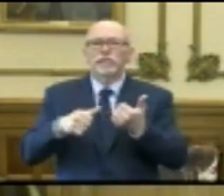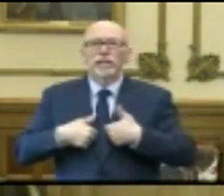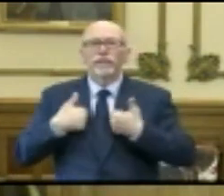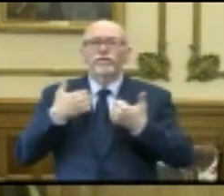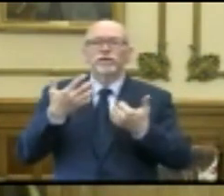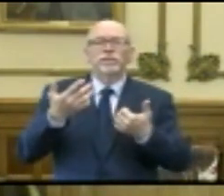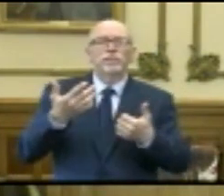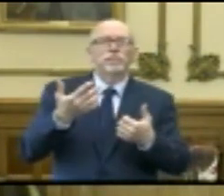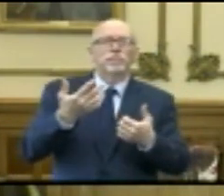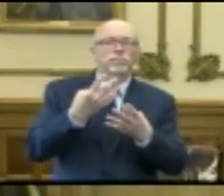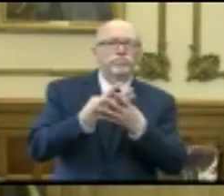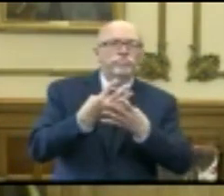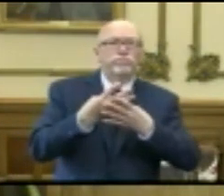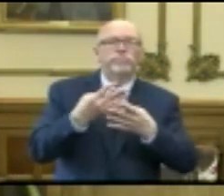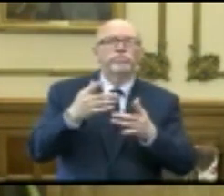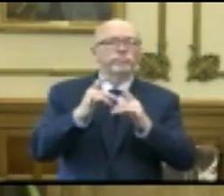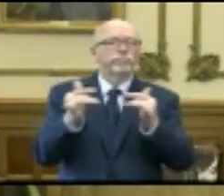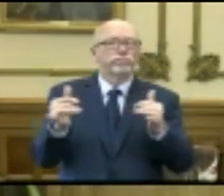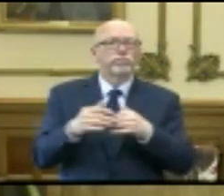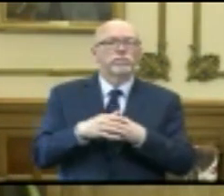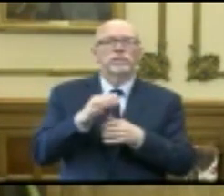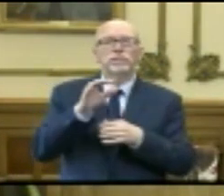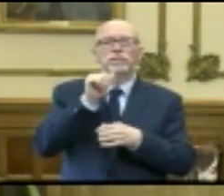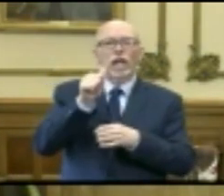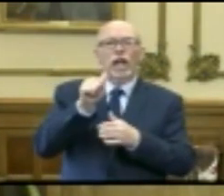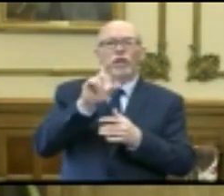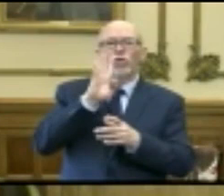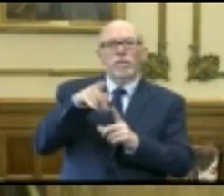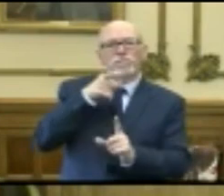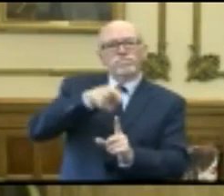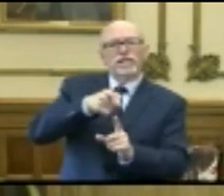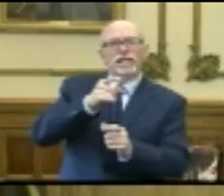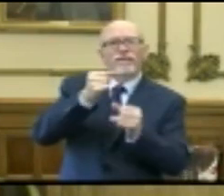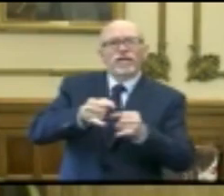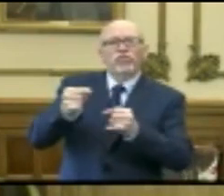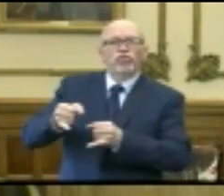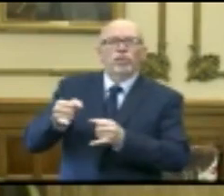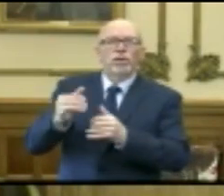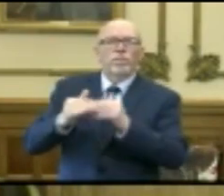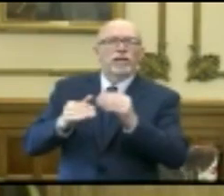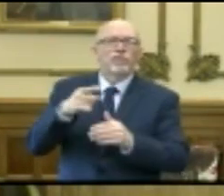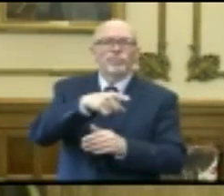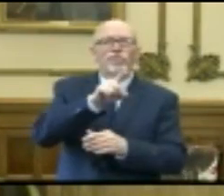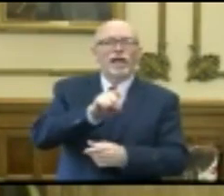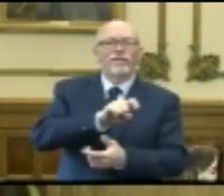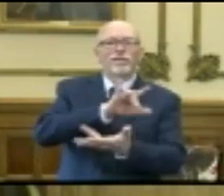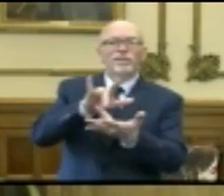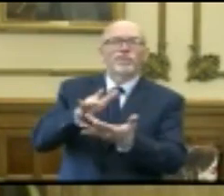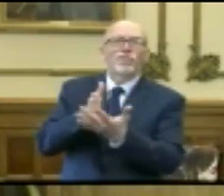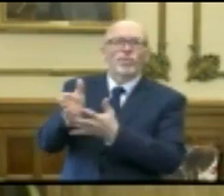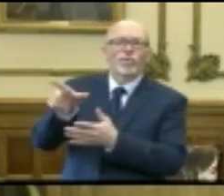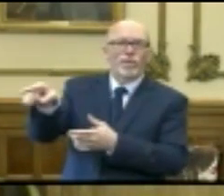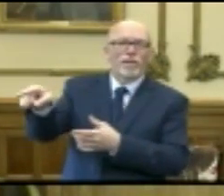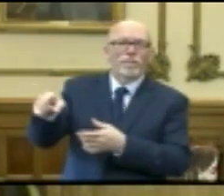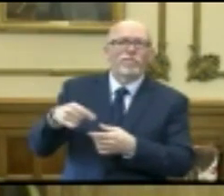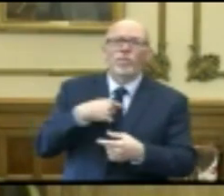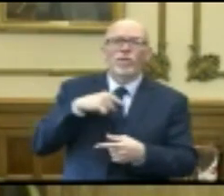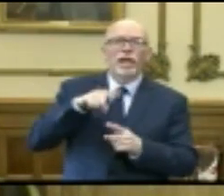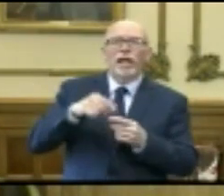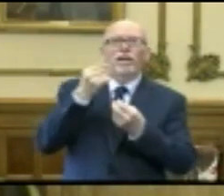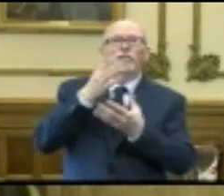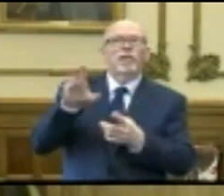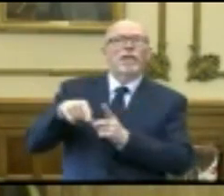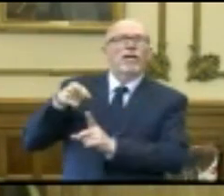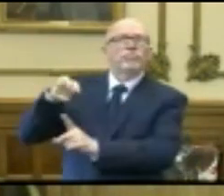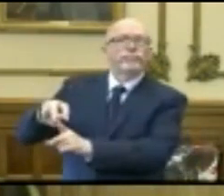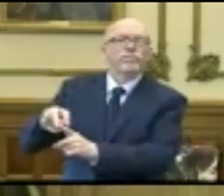facilities, Department of Corrections, rather than on individual facilities. That would be information you would need to get through the facility. But